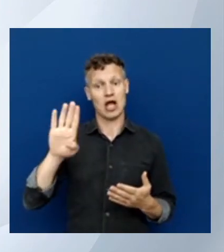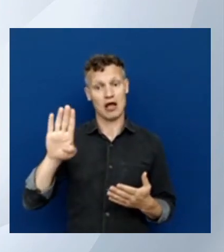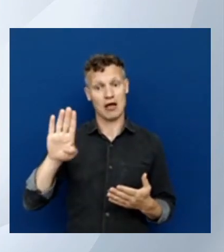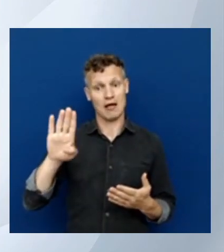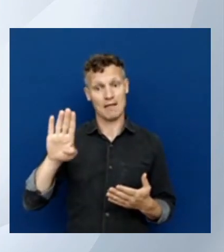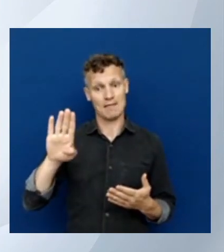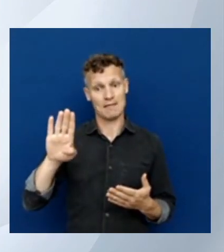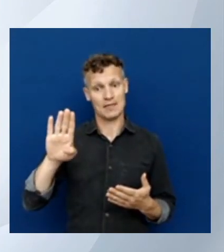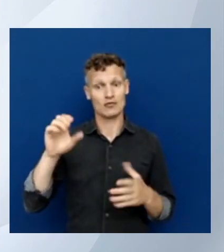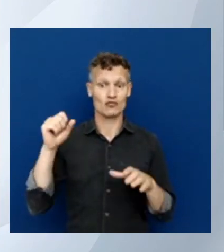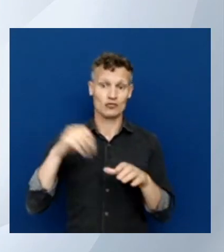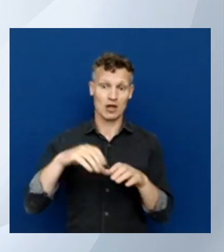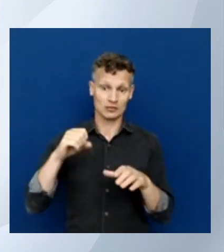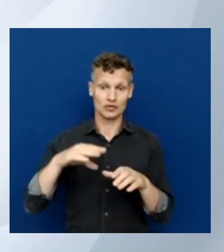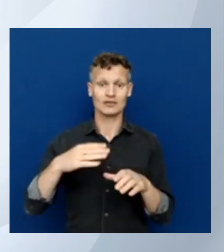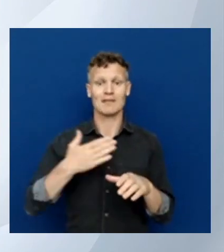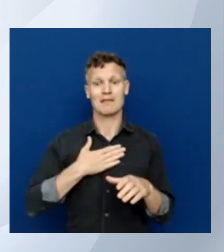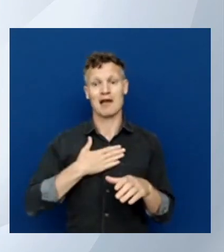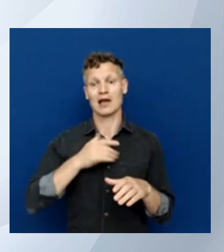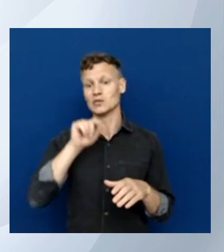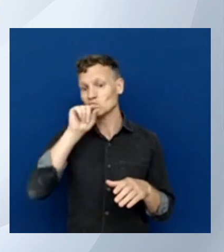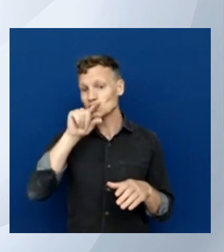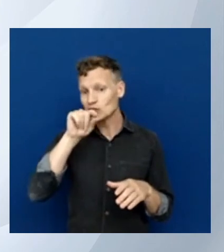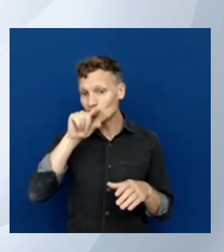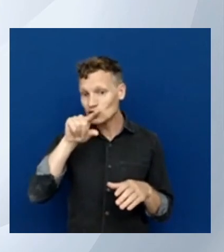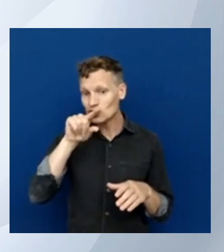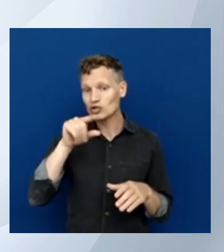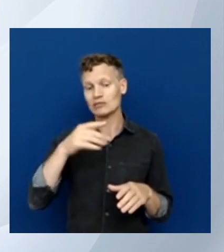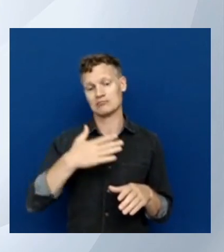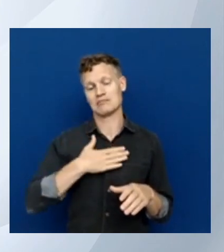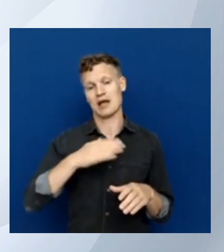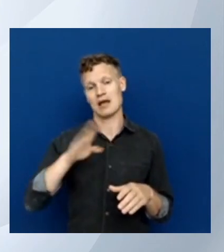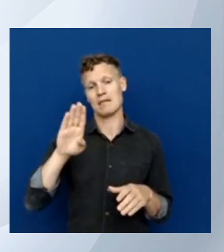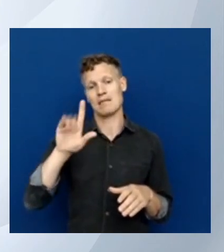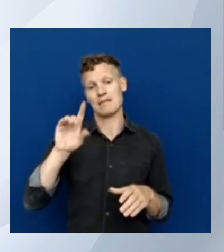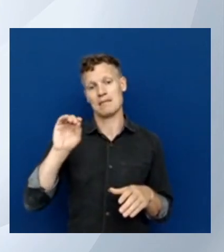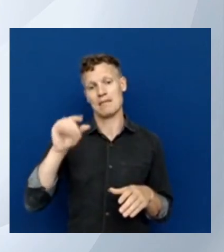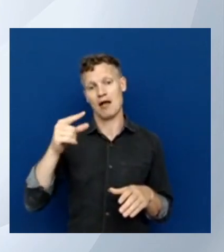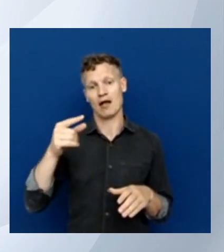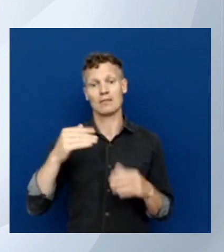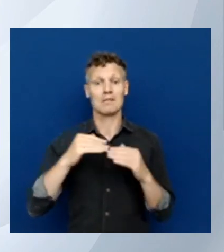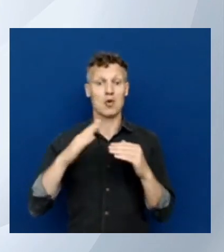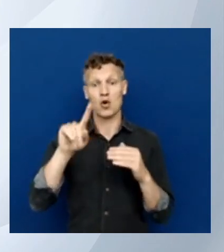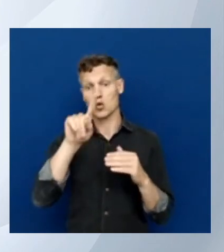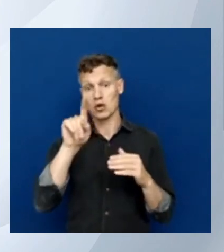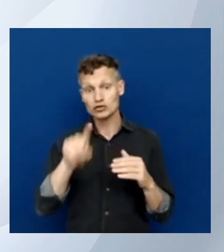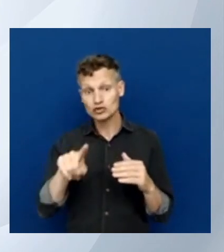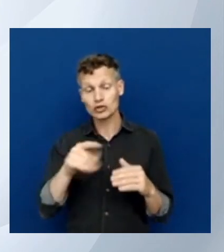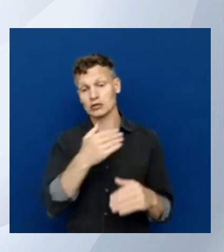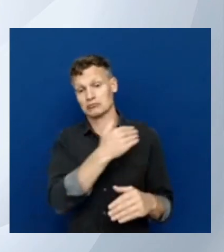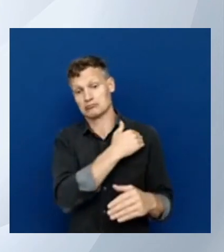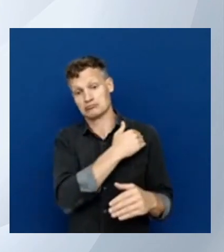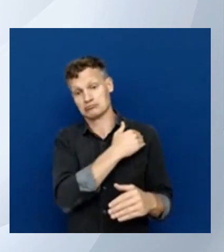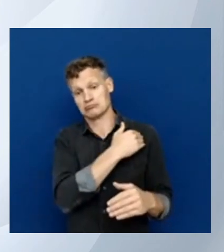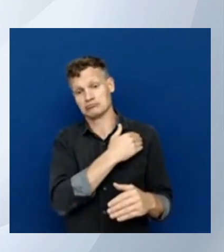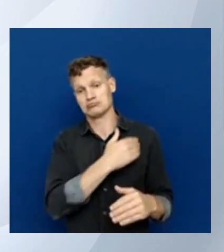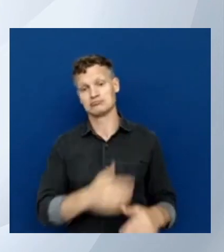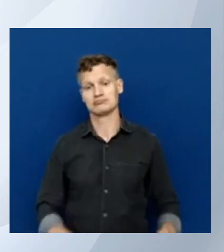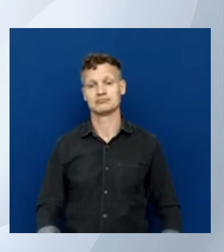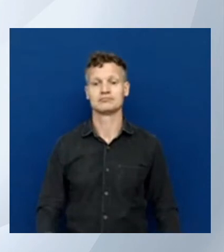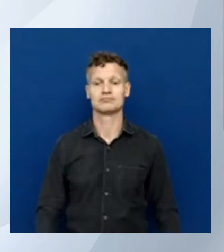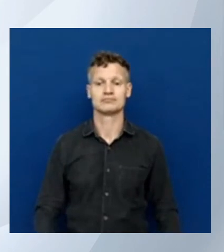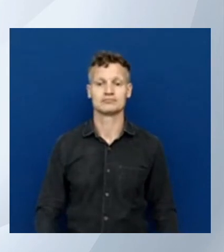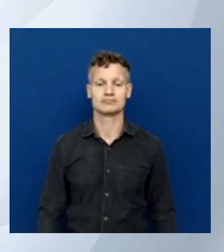handle and my blog if you have any questions later you can always reach out on my Twitter great Barbara great session